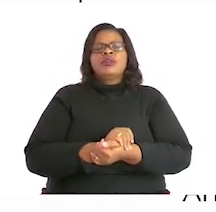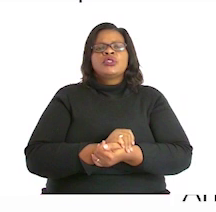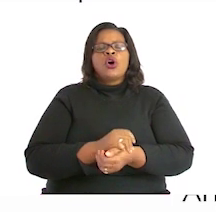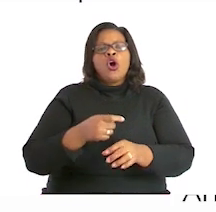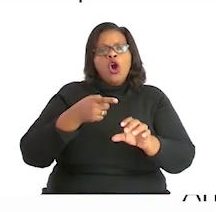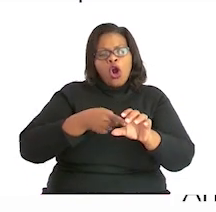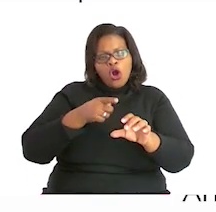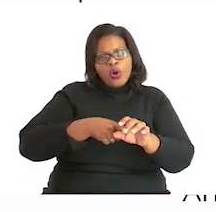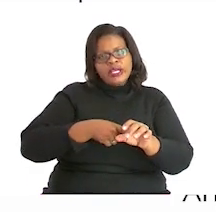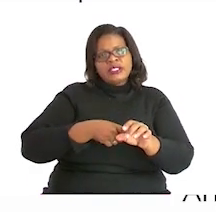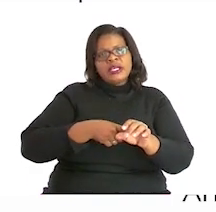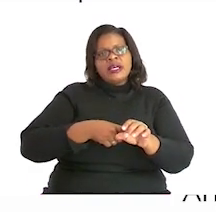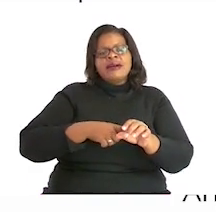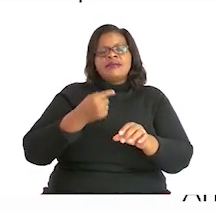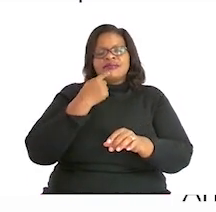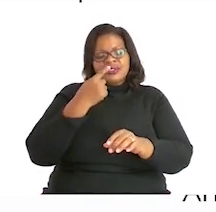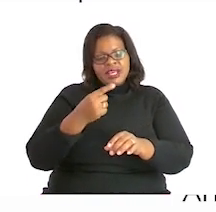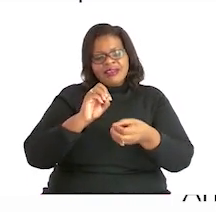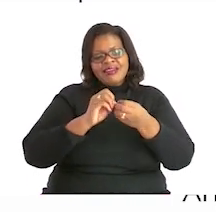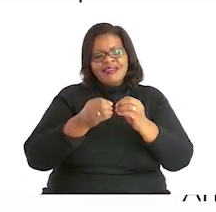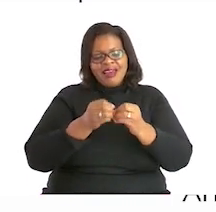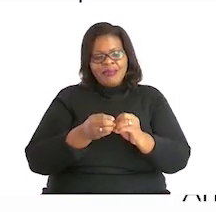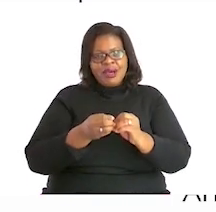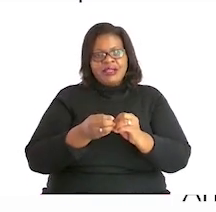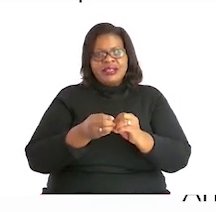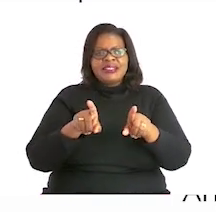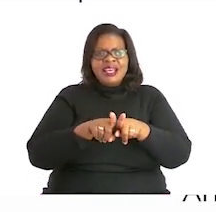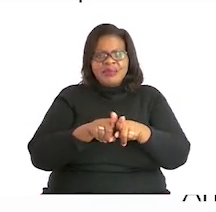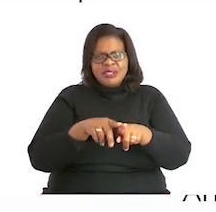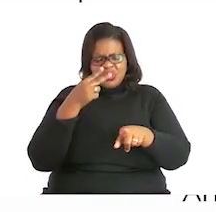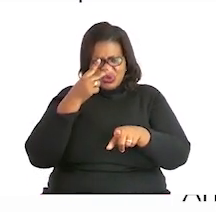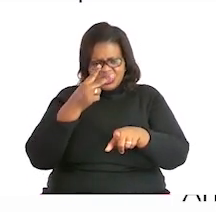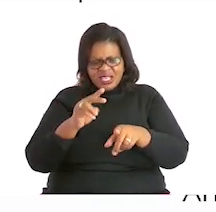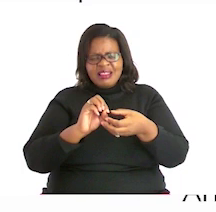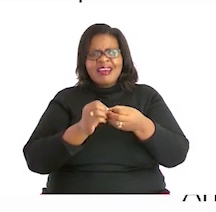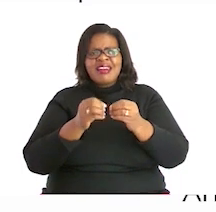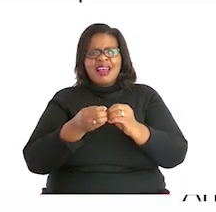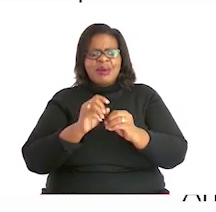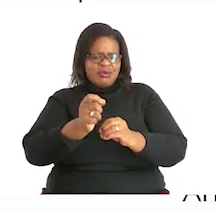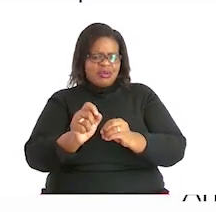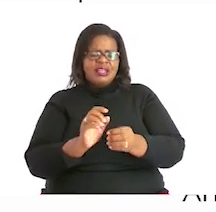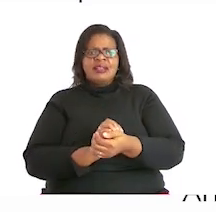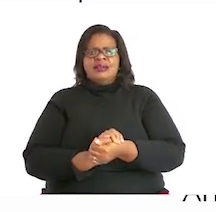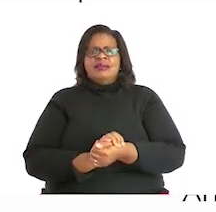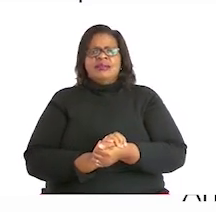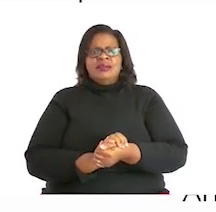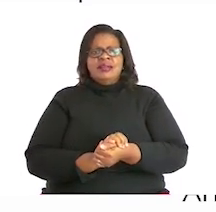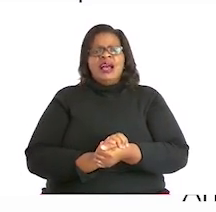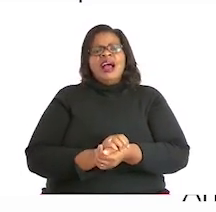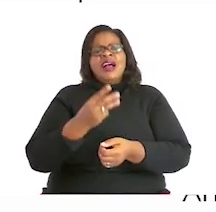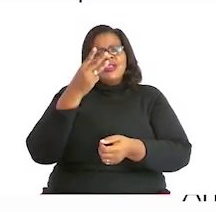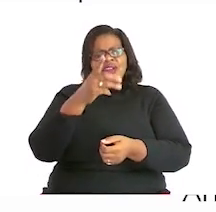to say the number out loud. And as you hear the number, then you write it down. So, let's start. Three